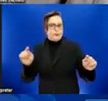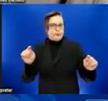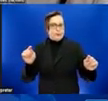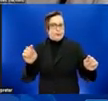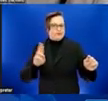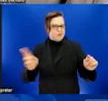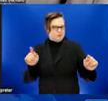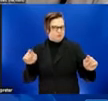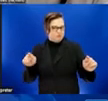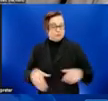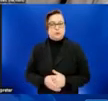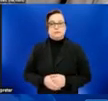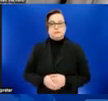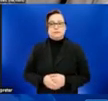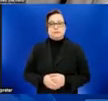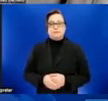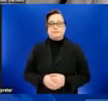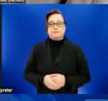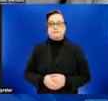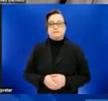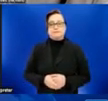side of the graph. Next slide, please.